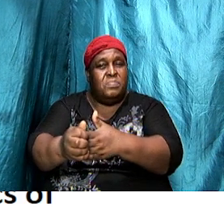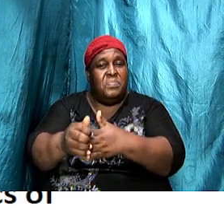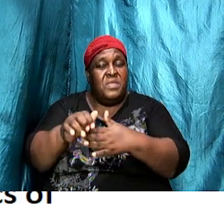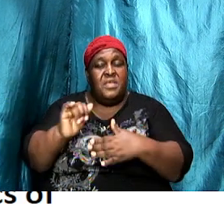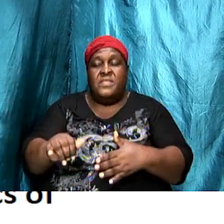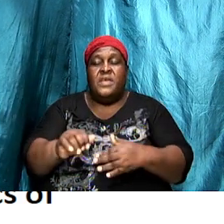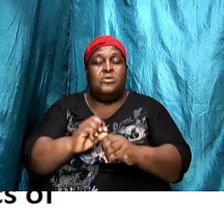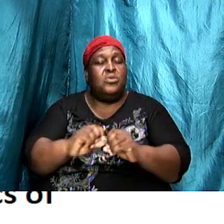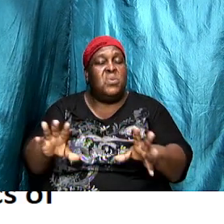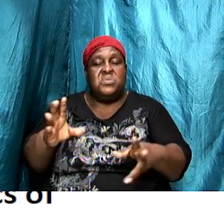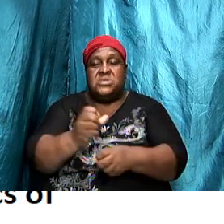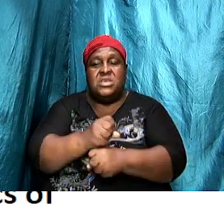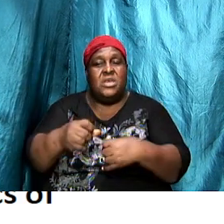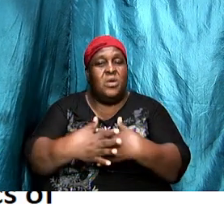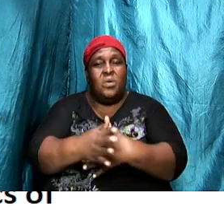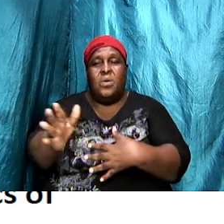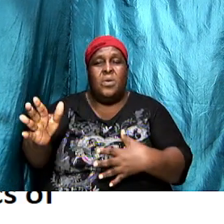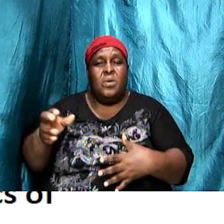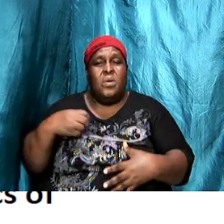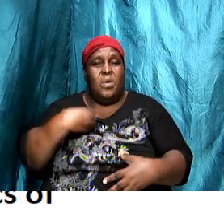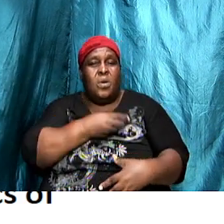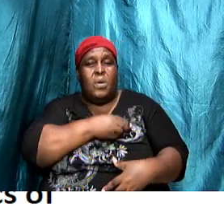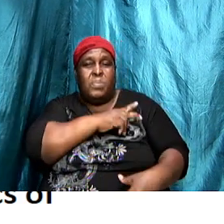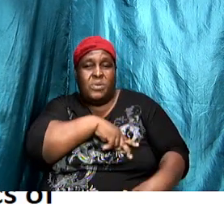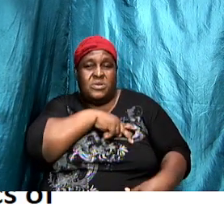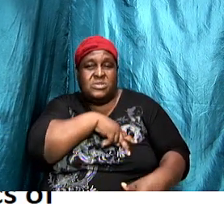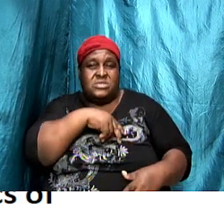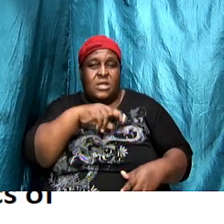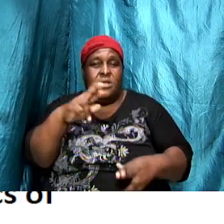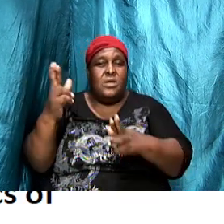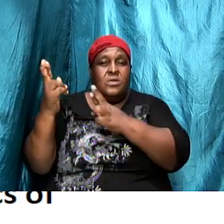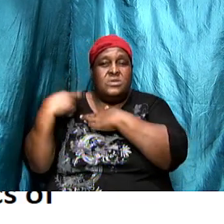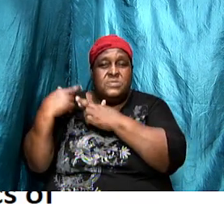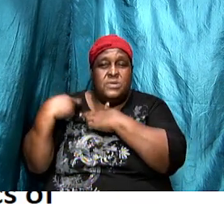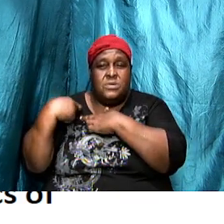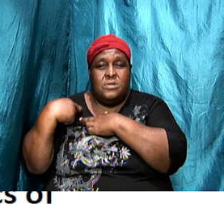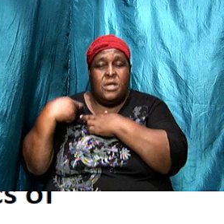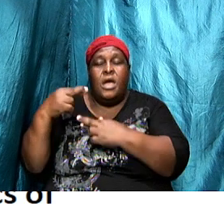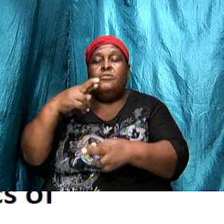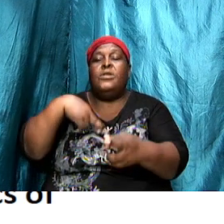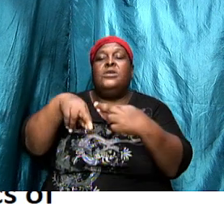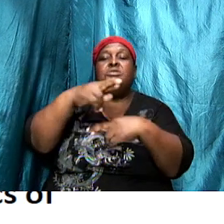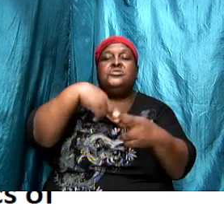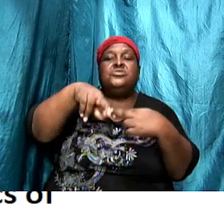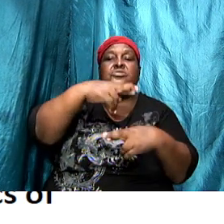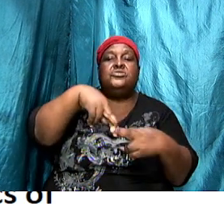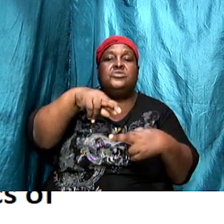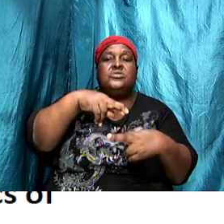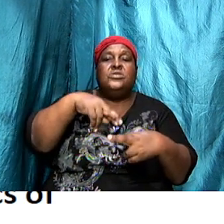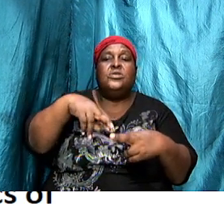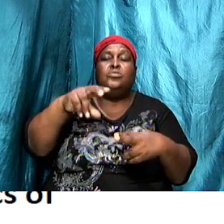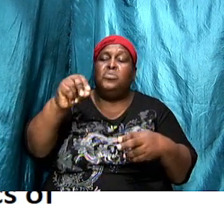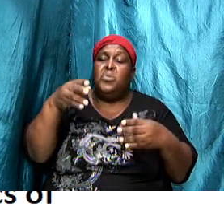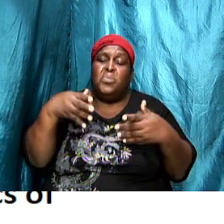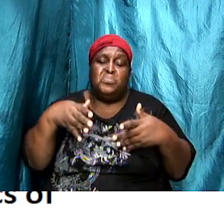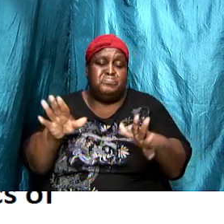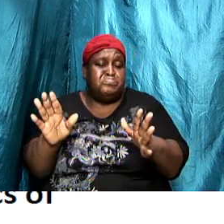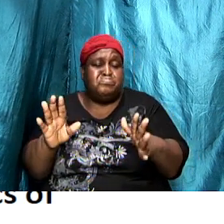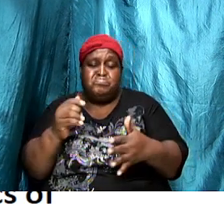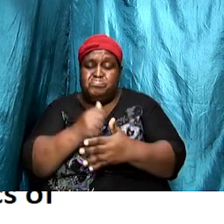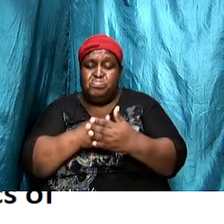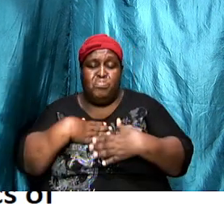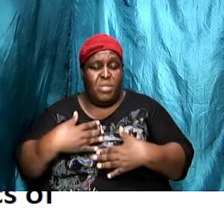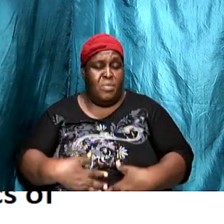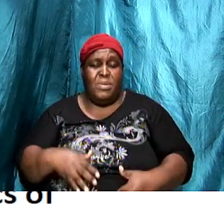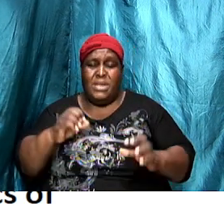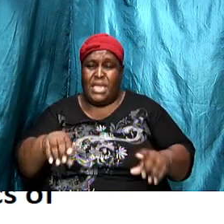take away our personal responsibility and our personal relationship but there is no way that somebody